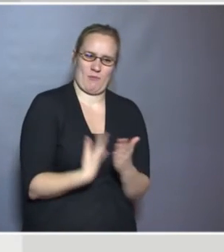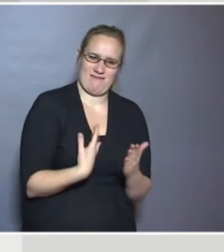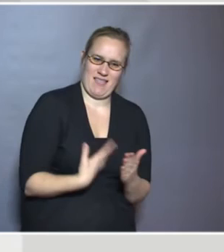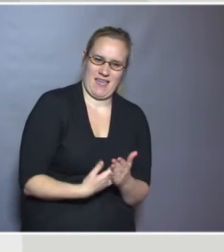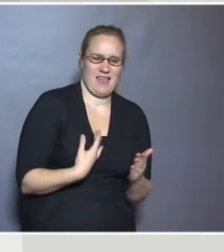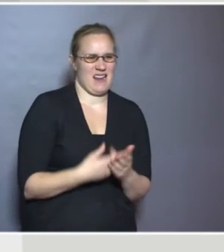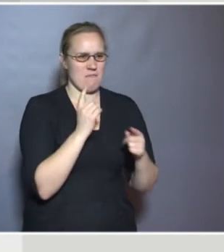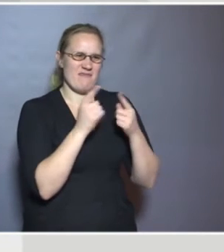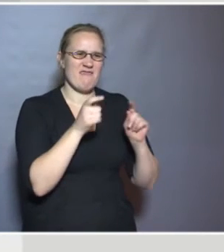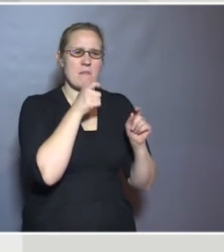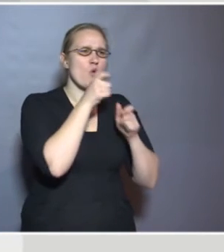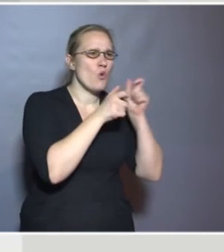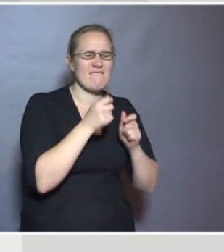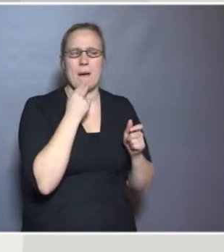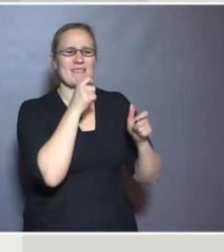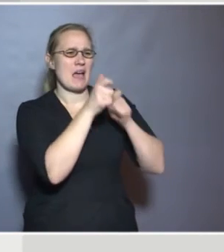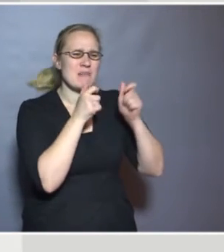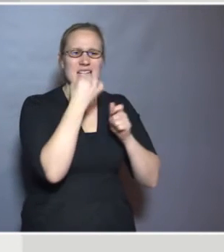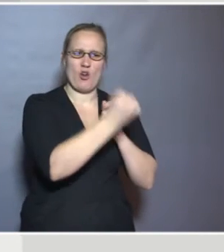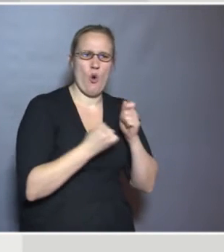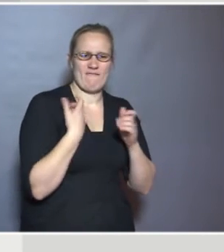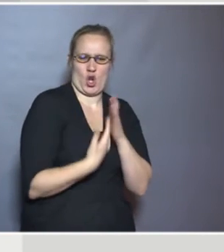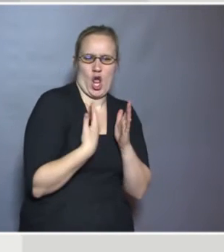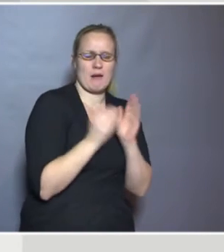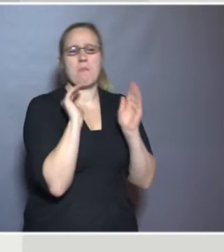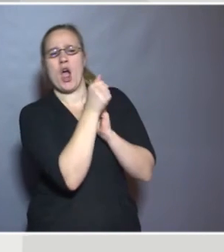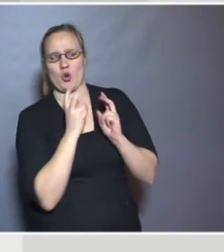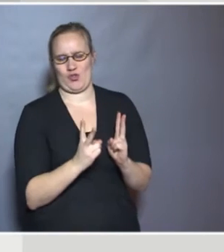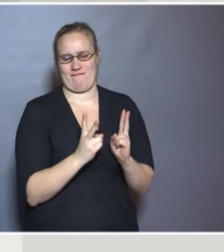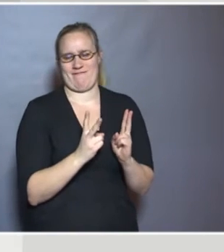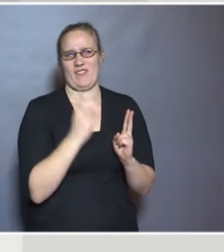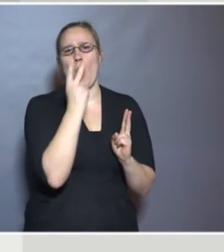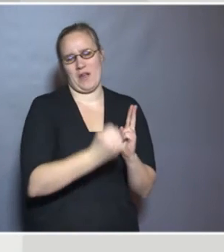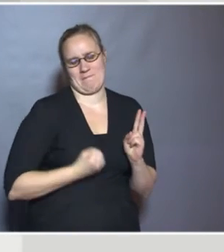words and terms and the explanations that go behind that.